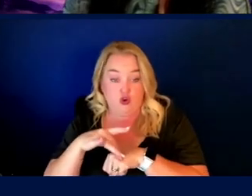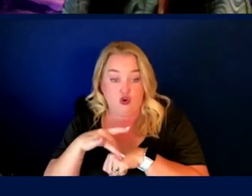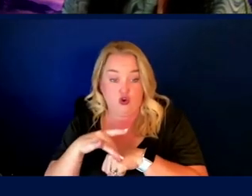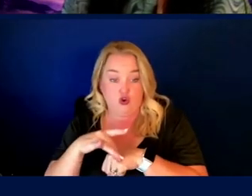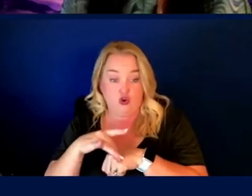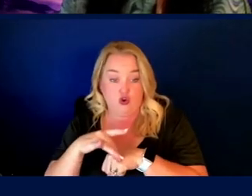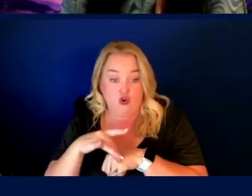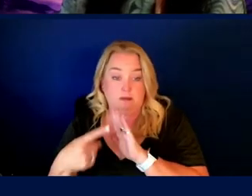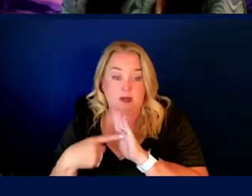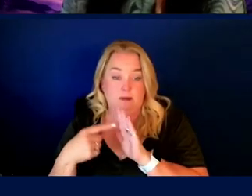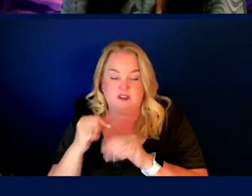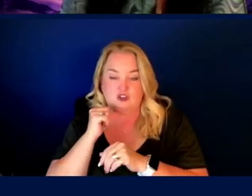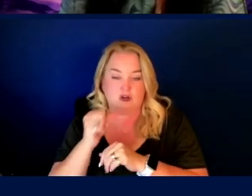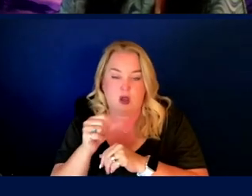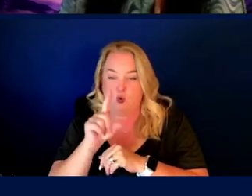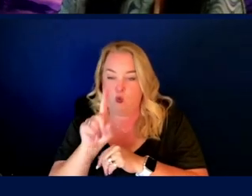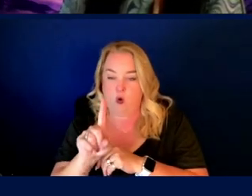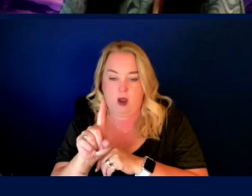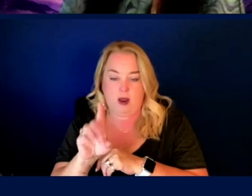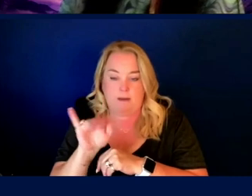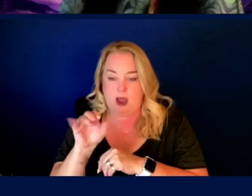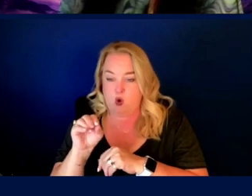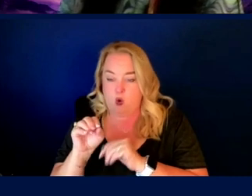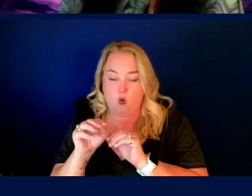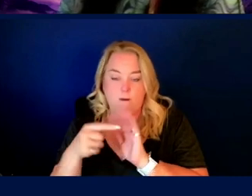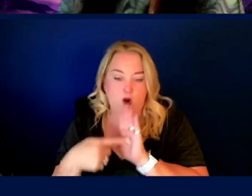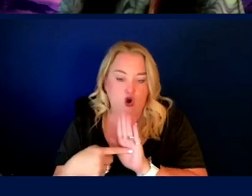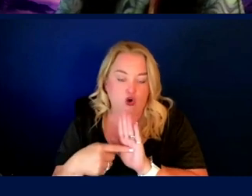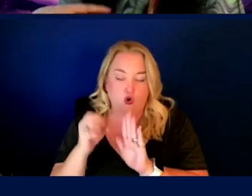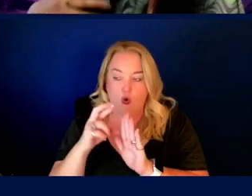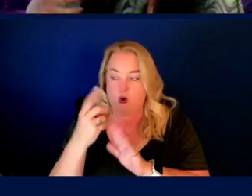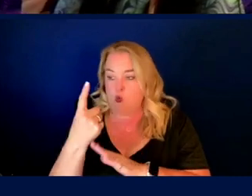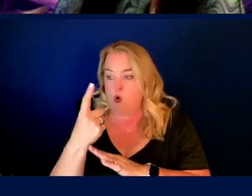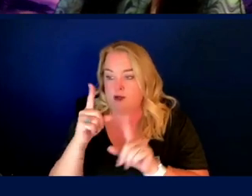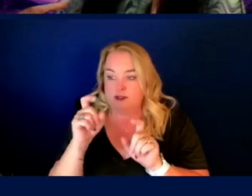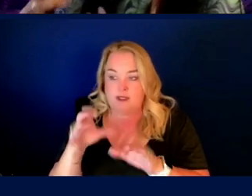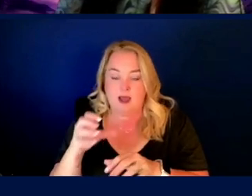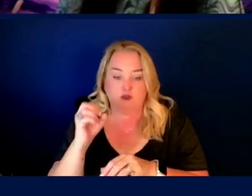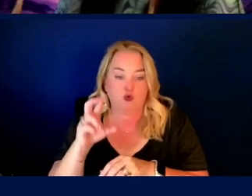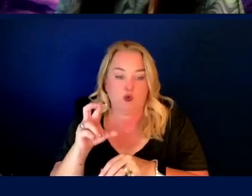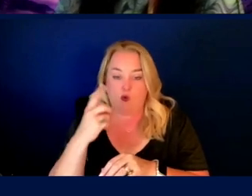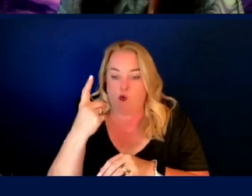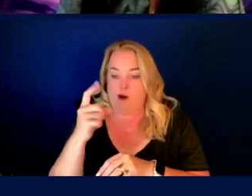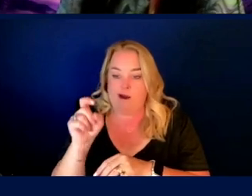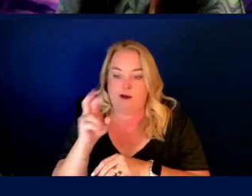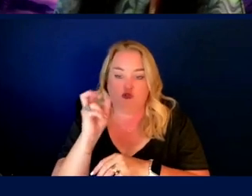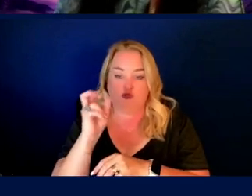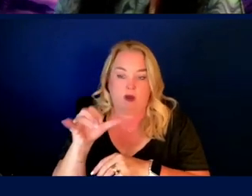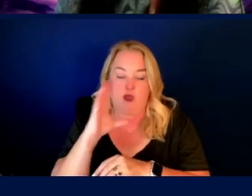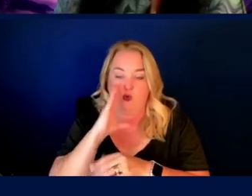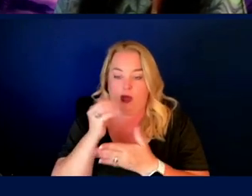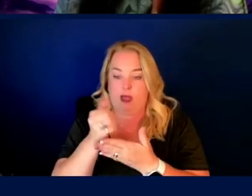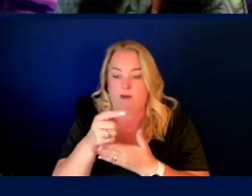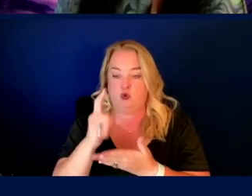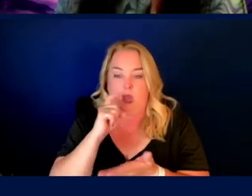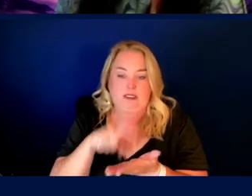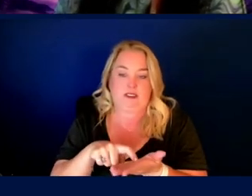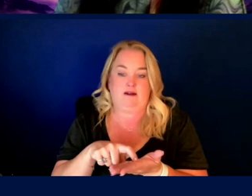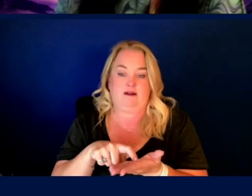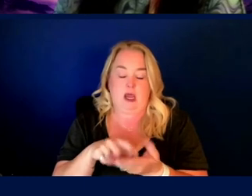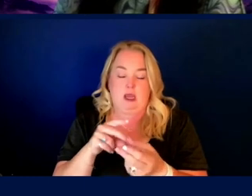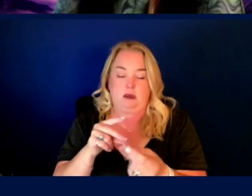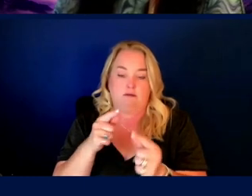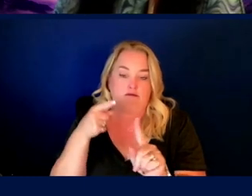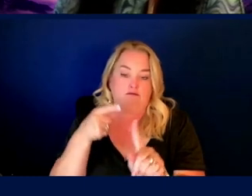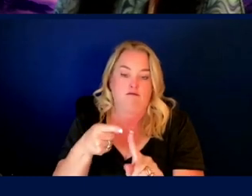isn't one biomarker, one test, one, uh, you know, scan or x-ray that can help you identify, uh,